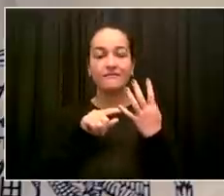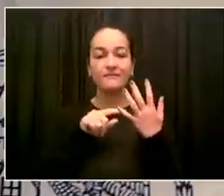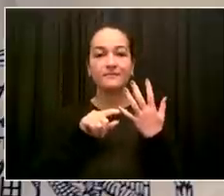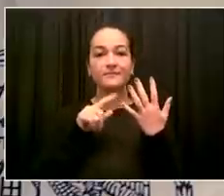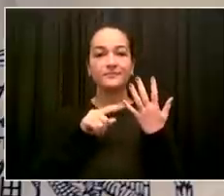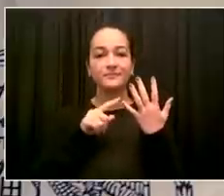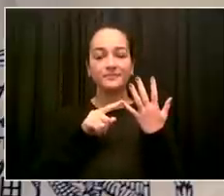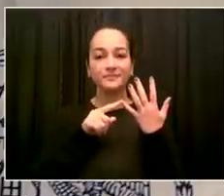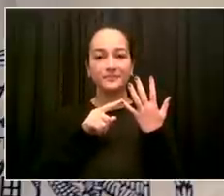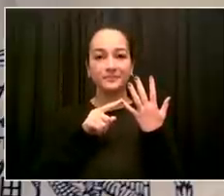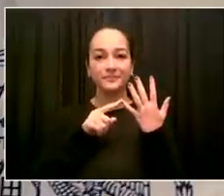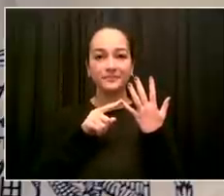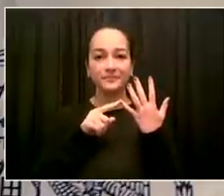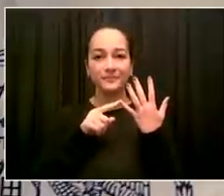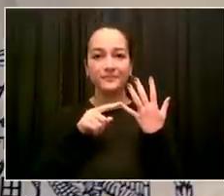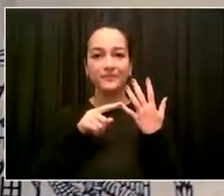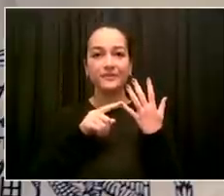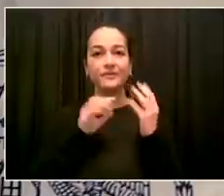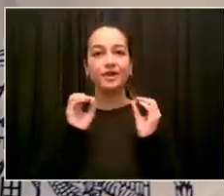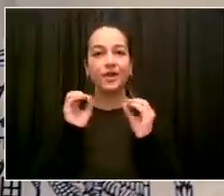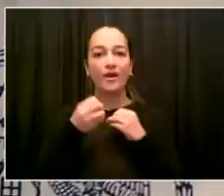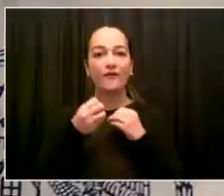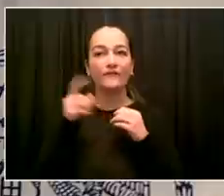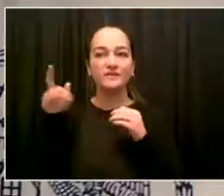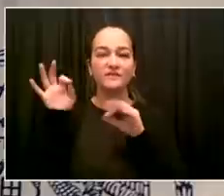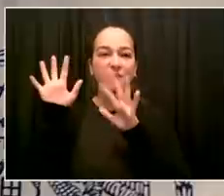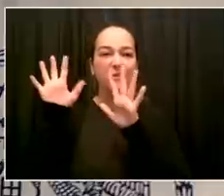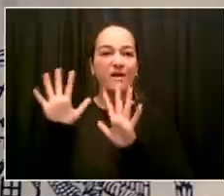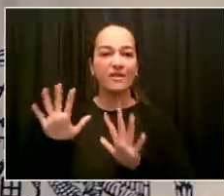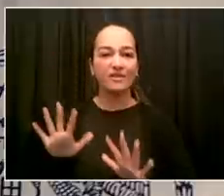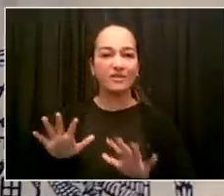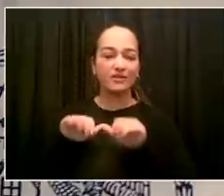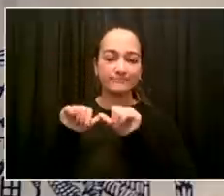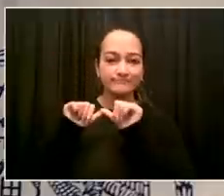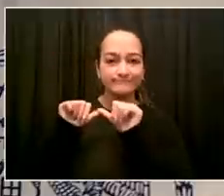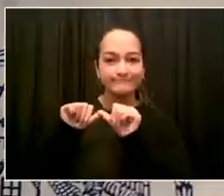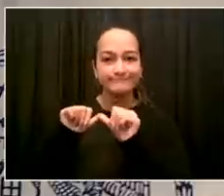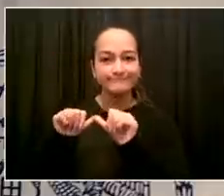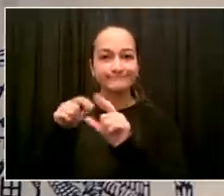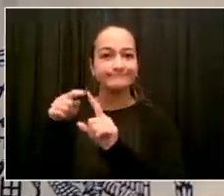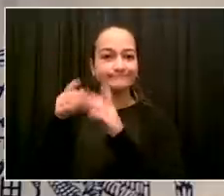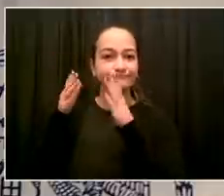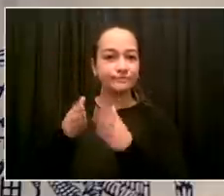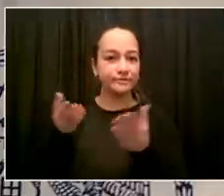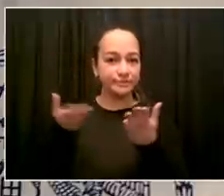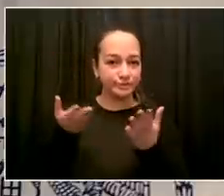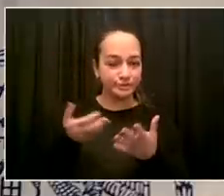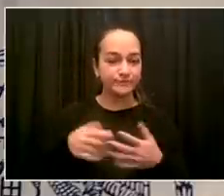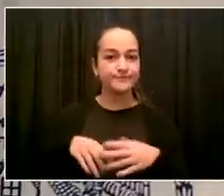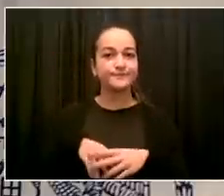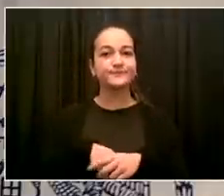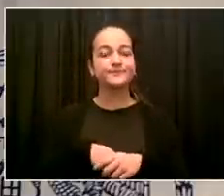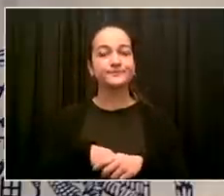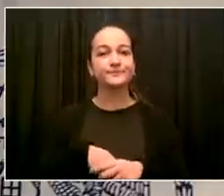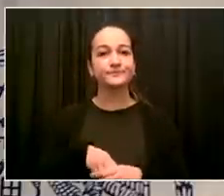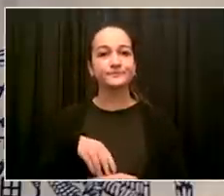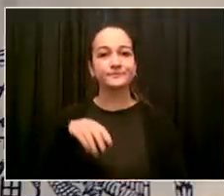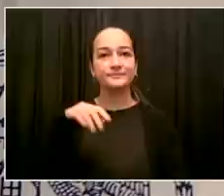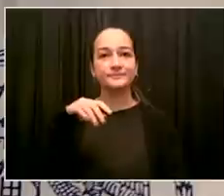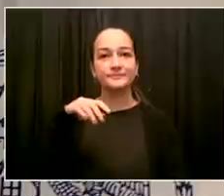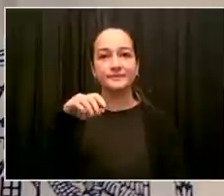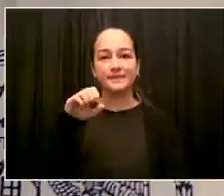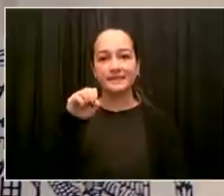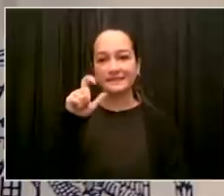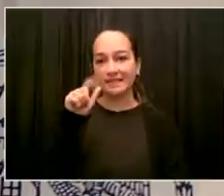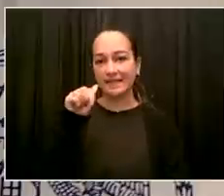Janie Bhavishi, Mokje Director Marcus Soleil, and Chancellor Misha Porter. Our first question